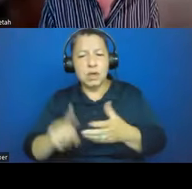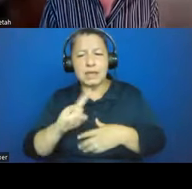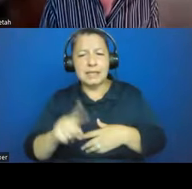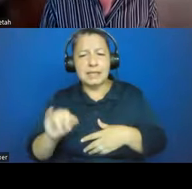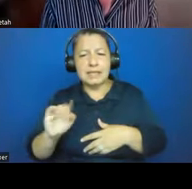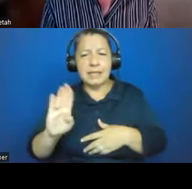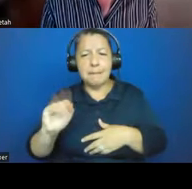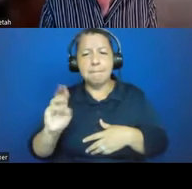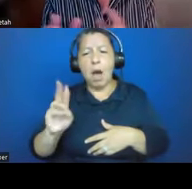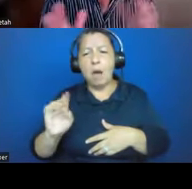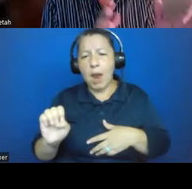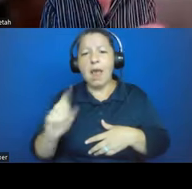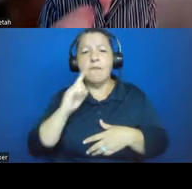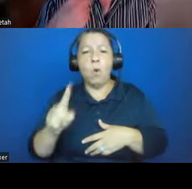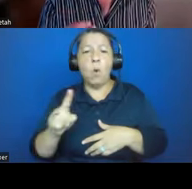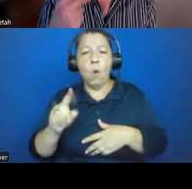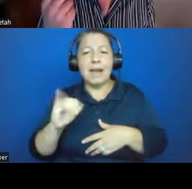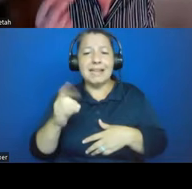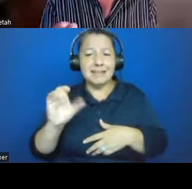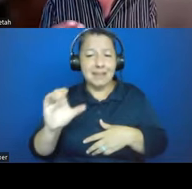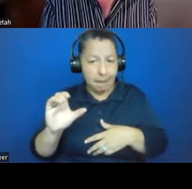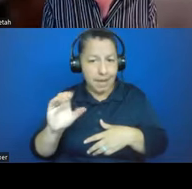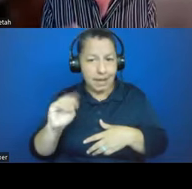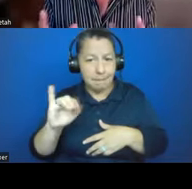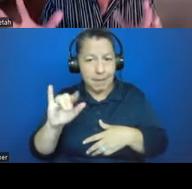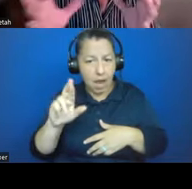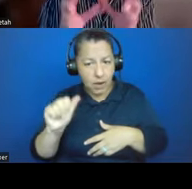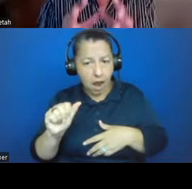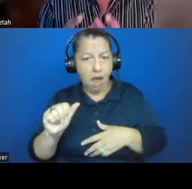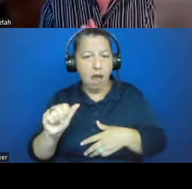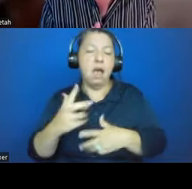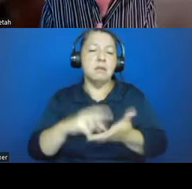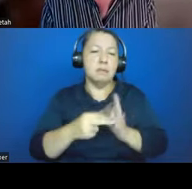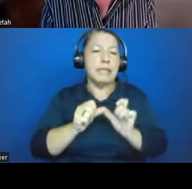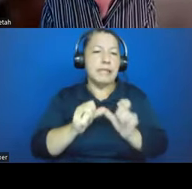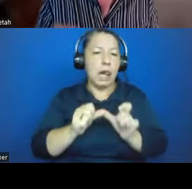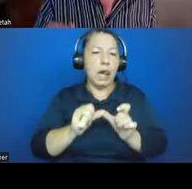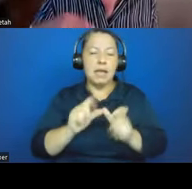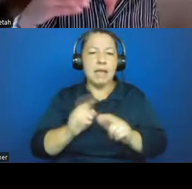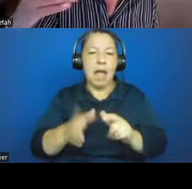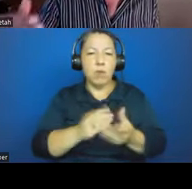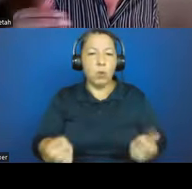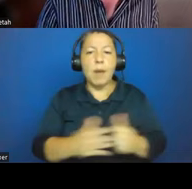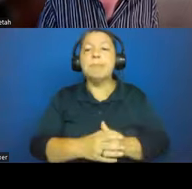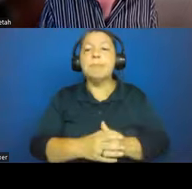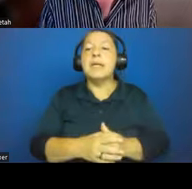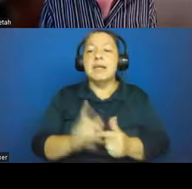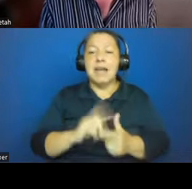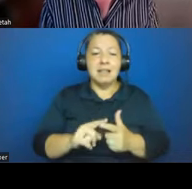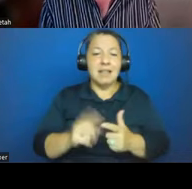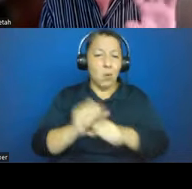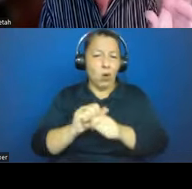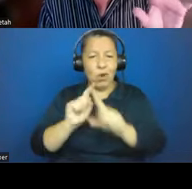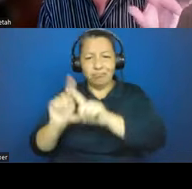actually going to Madagascar next week on another project, but also looking at how we might be able to integrate Madagascar into this project. And I work on another project